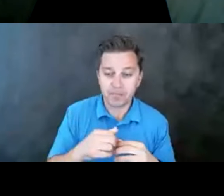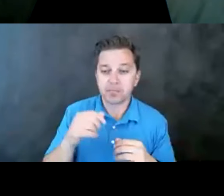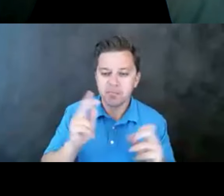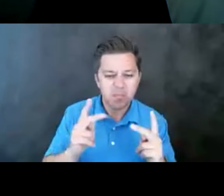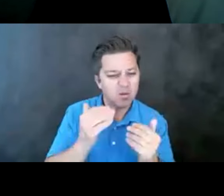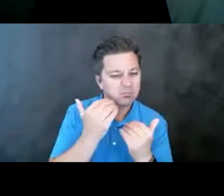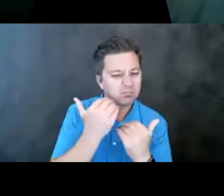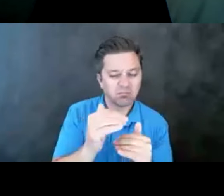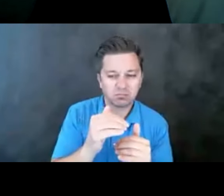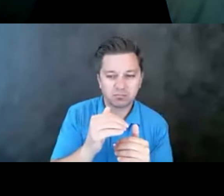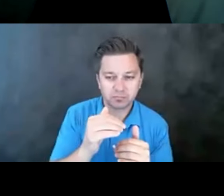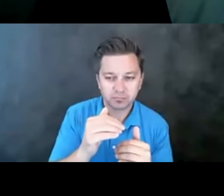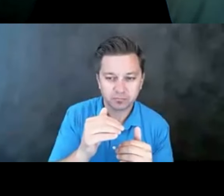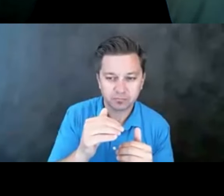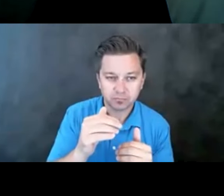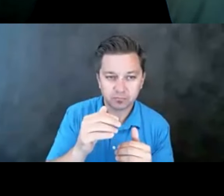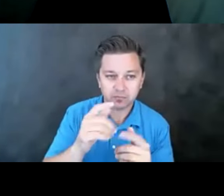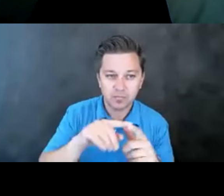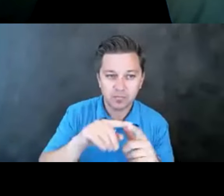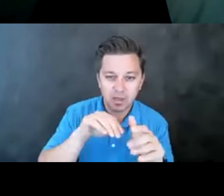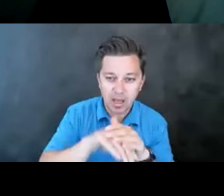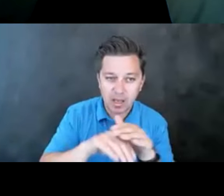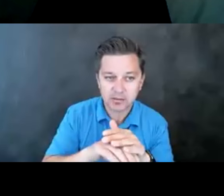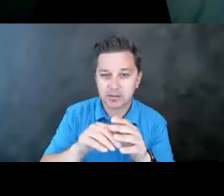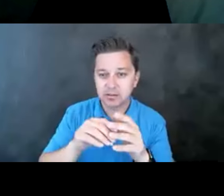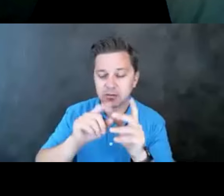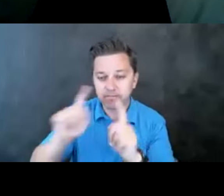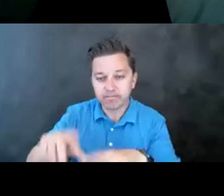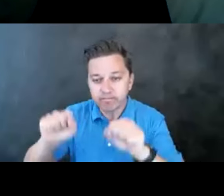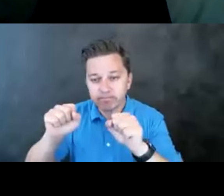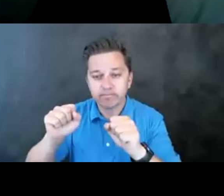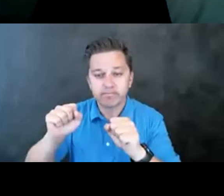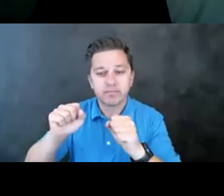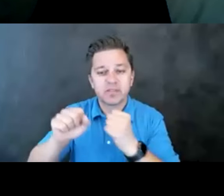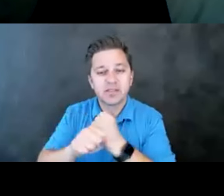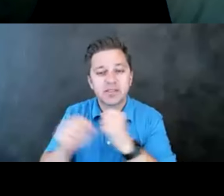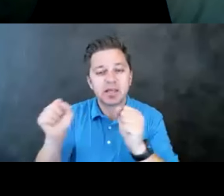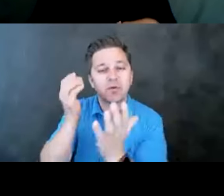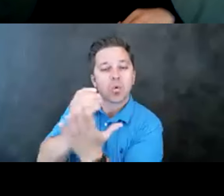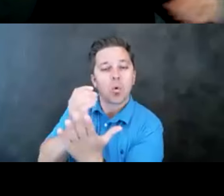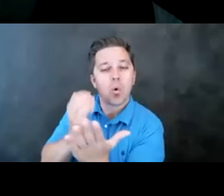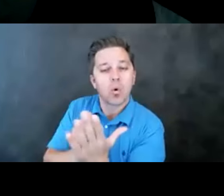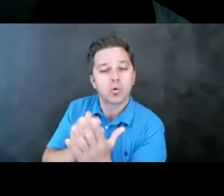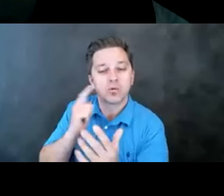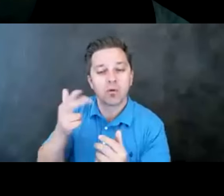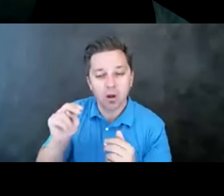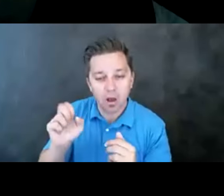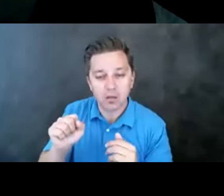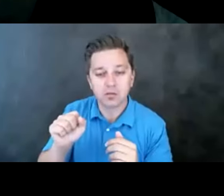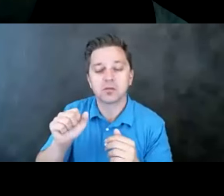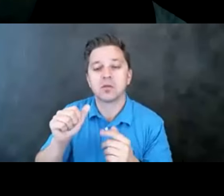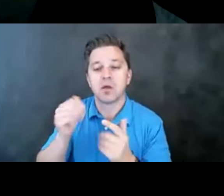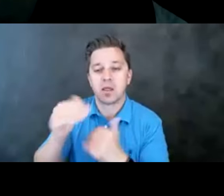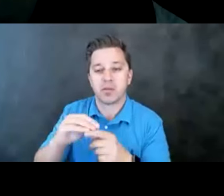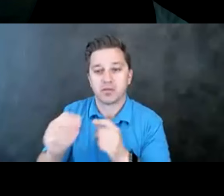to accessing or attending a firearm safety course, oftentimes limited in safe storage